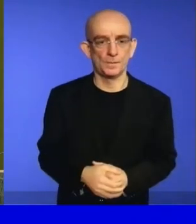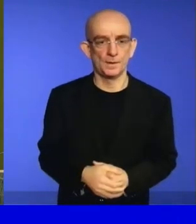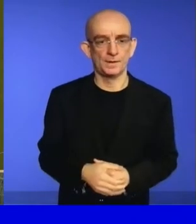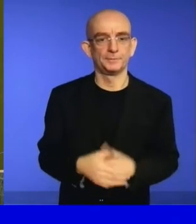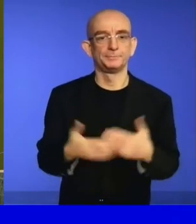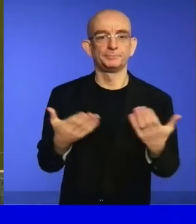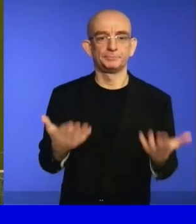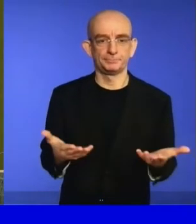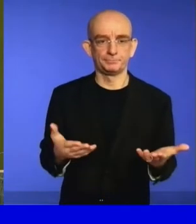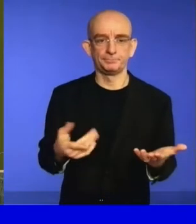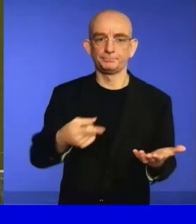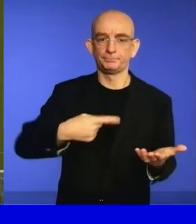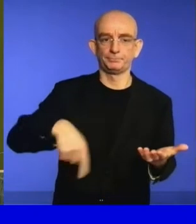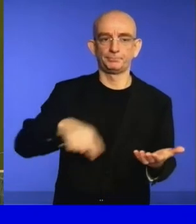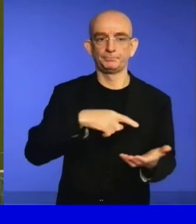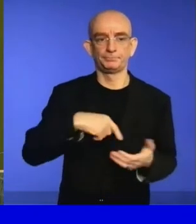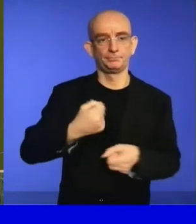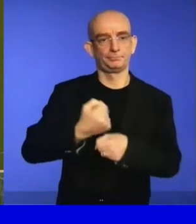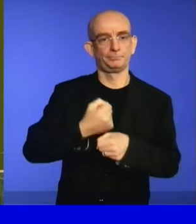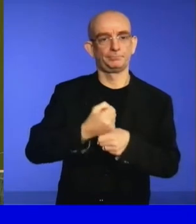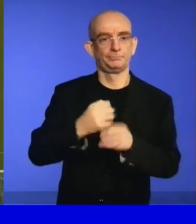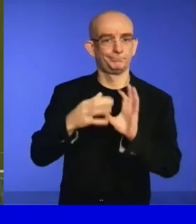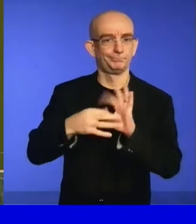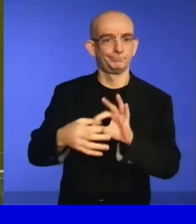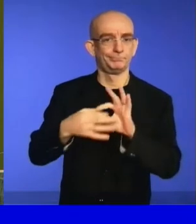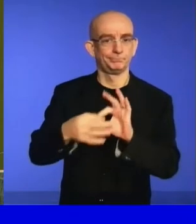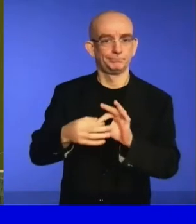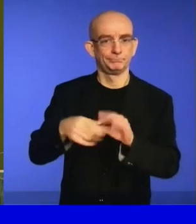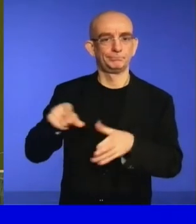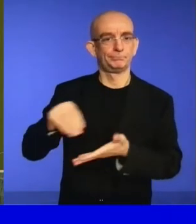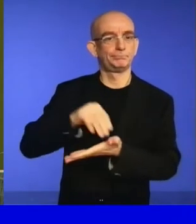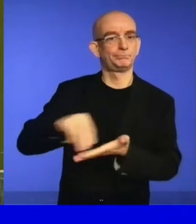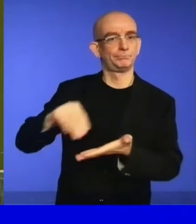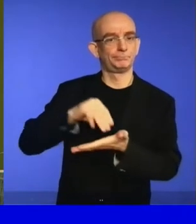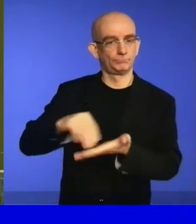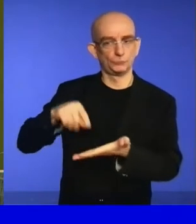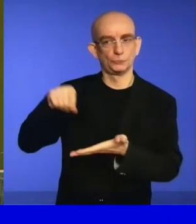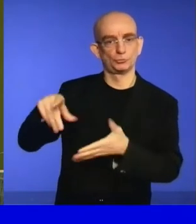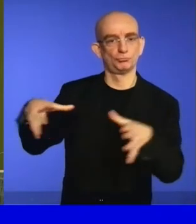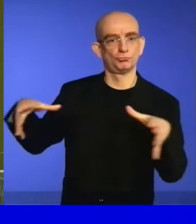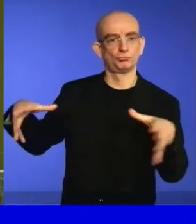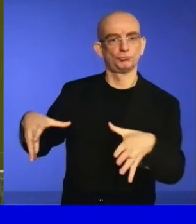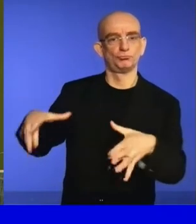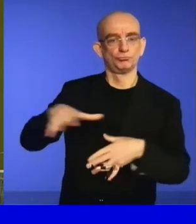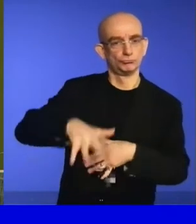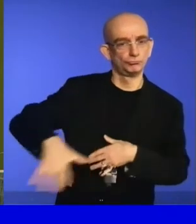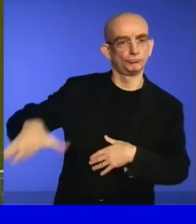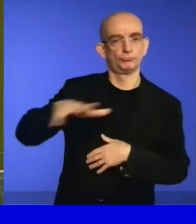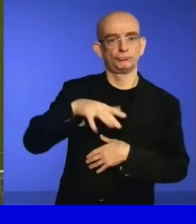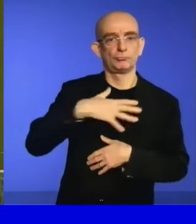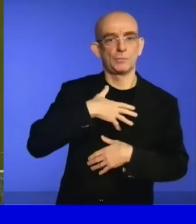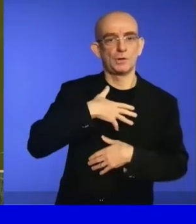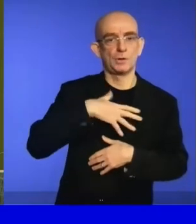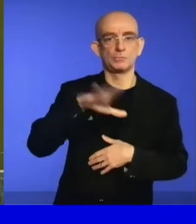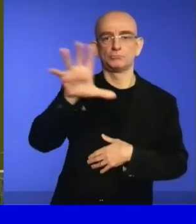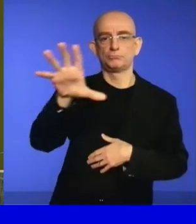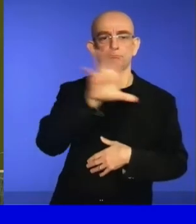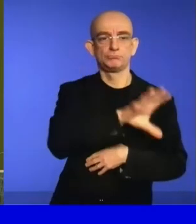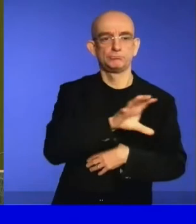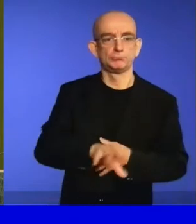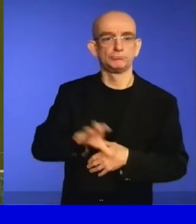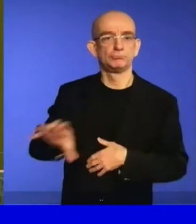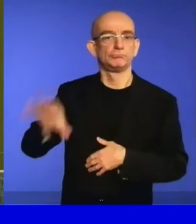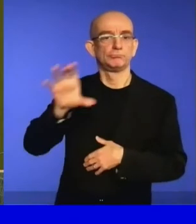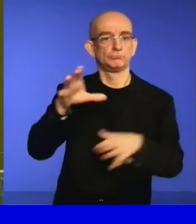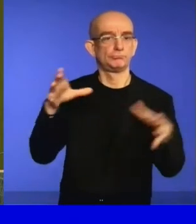conference three decisions. The draft of these three decisions was introduced